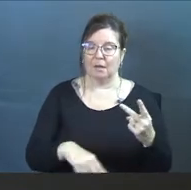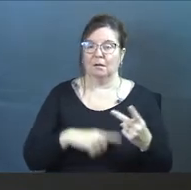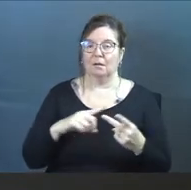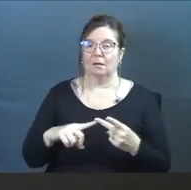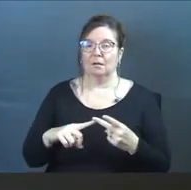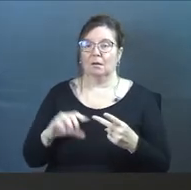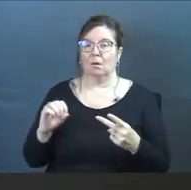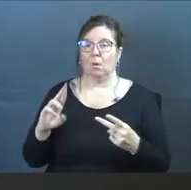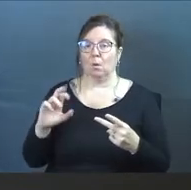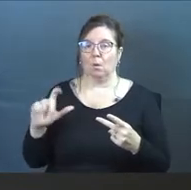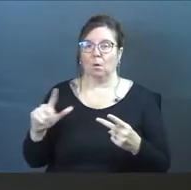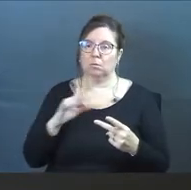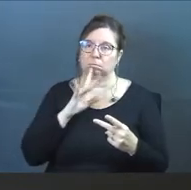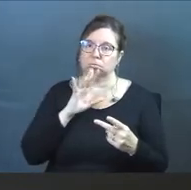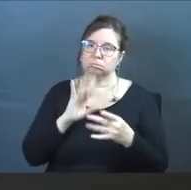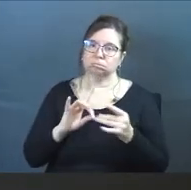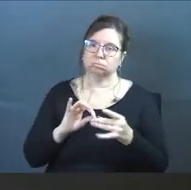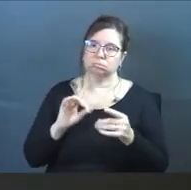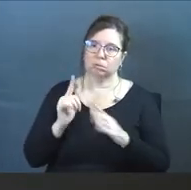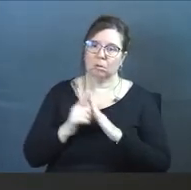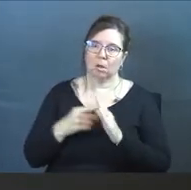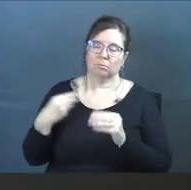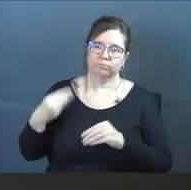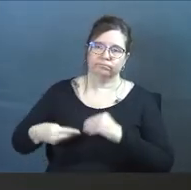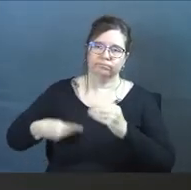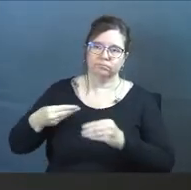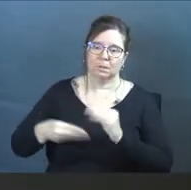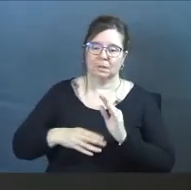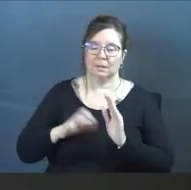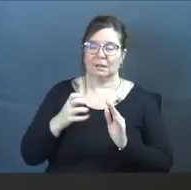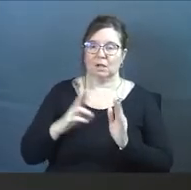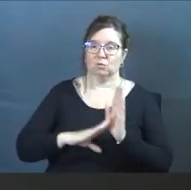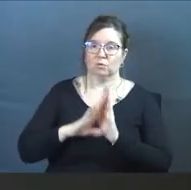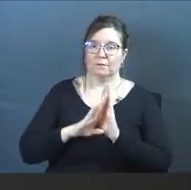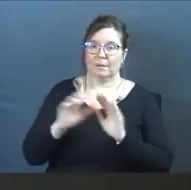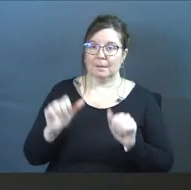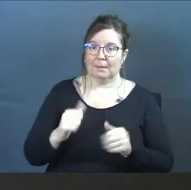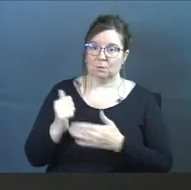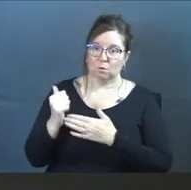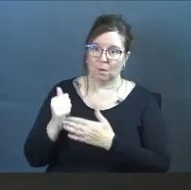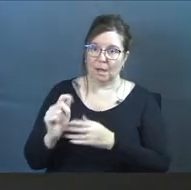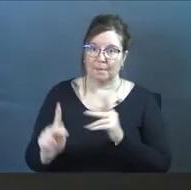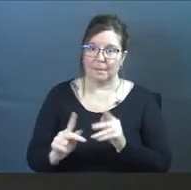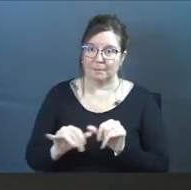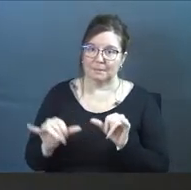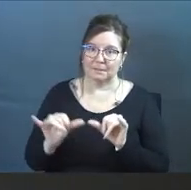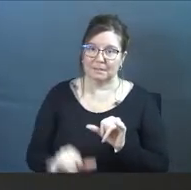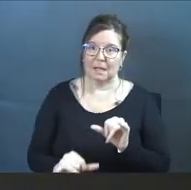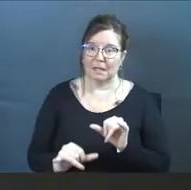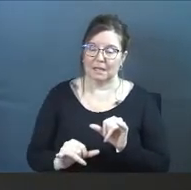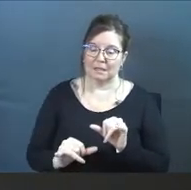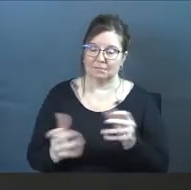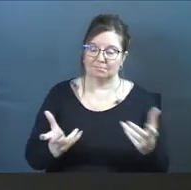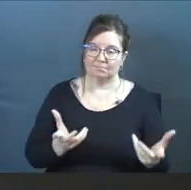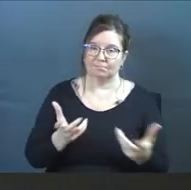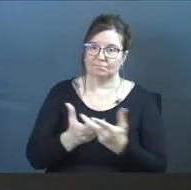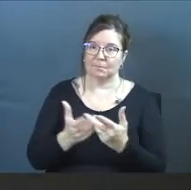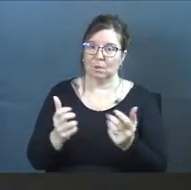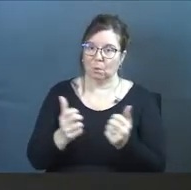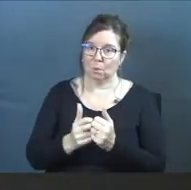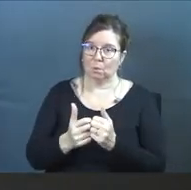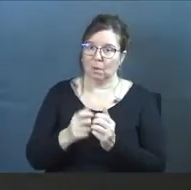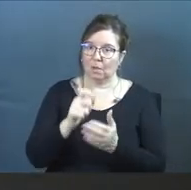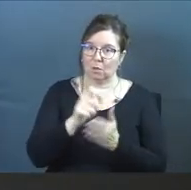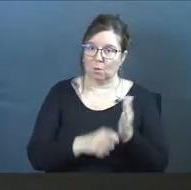law, which was, we see here, the elders was developed to be able to help people stay in alignment with